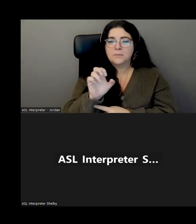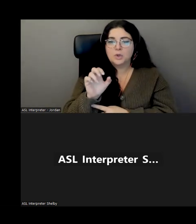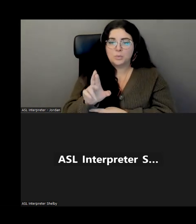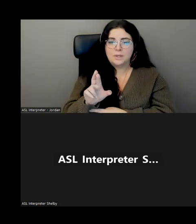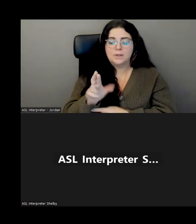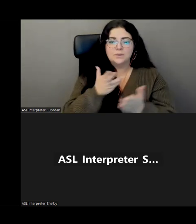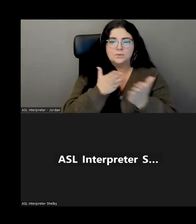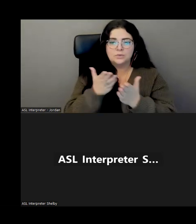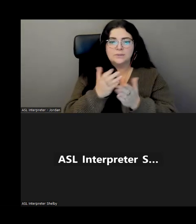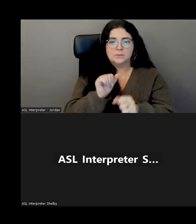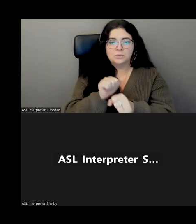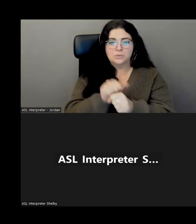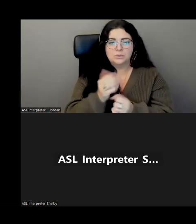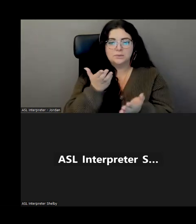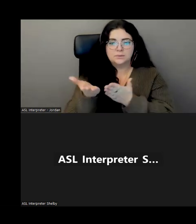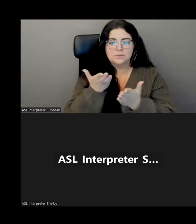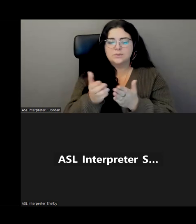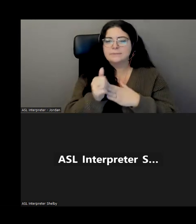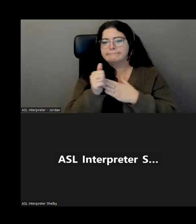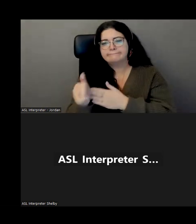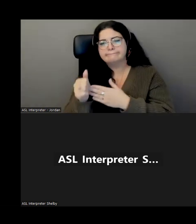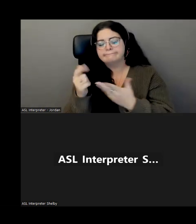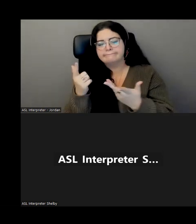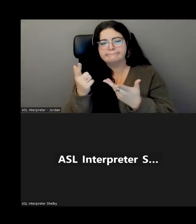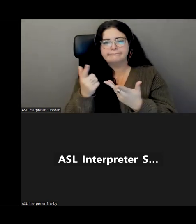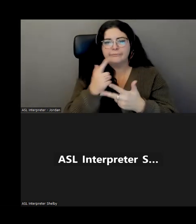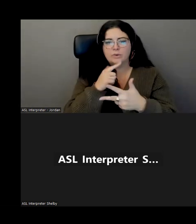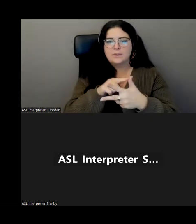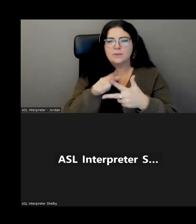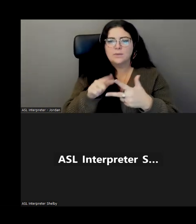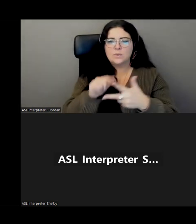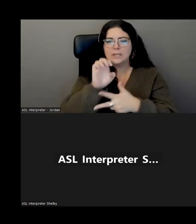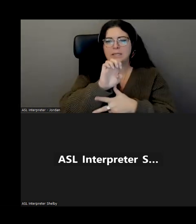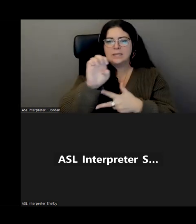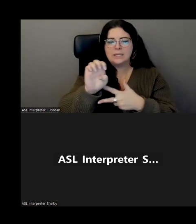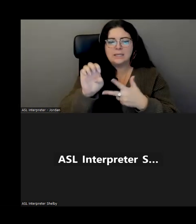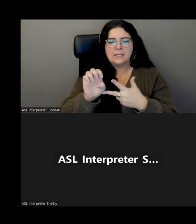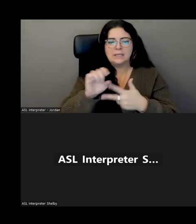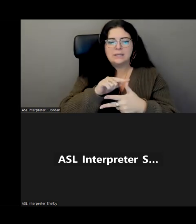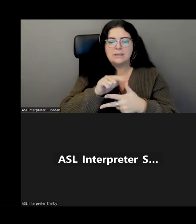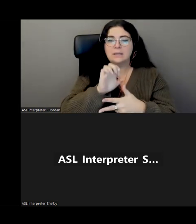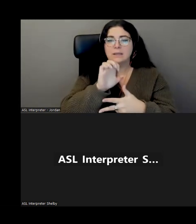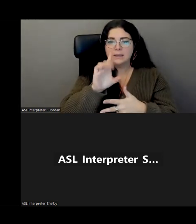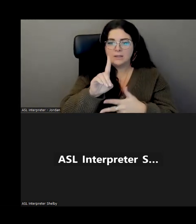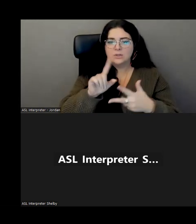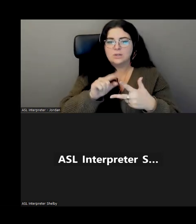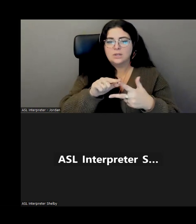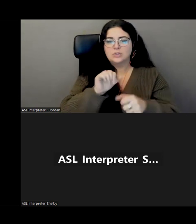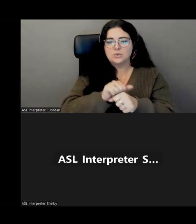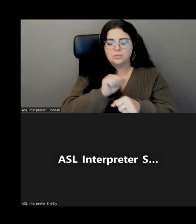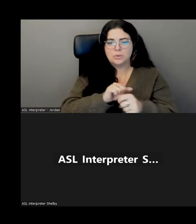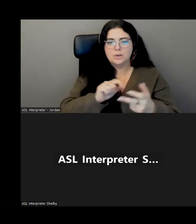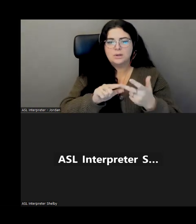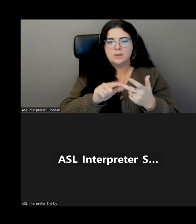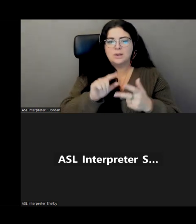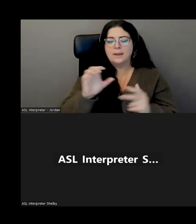offers guidance in the three E's, we like to say, education, employment, and entrepreneurship.